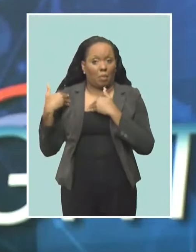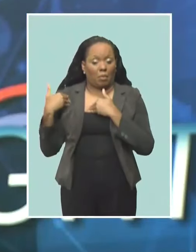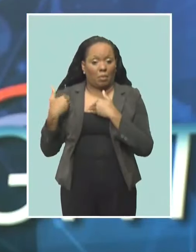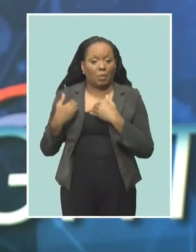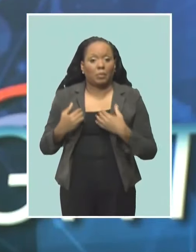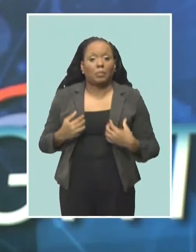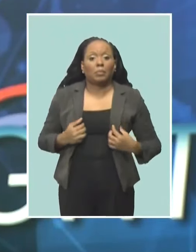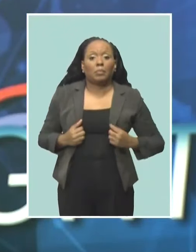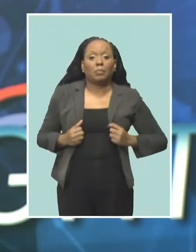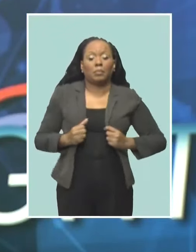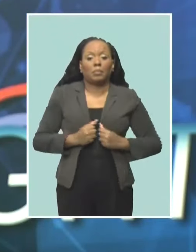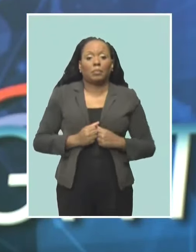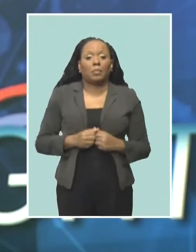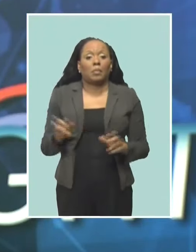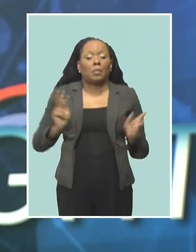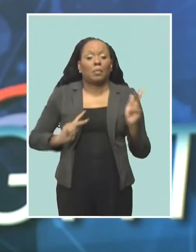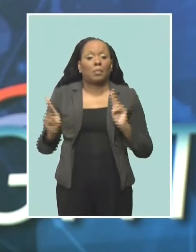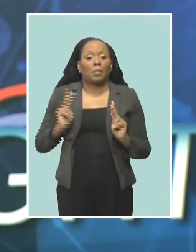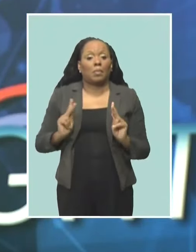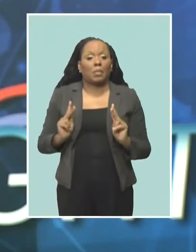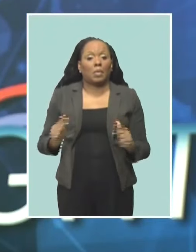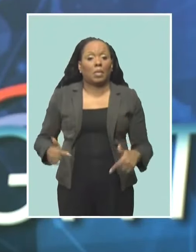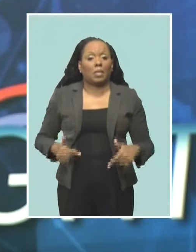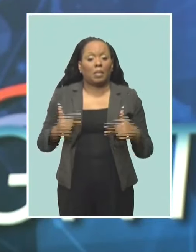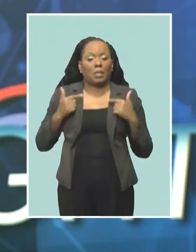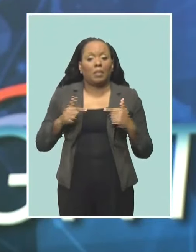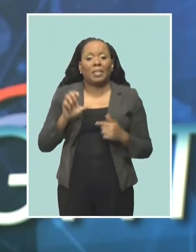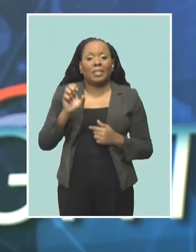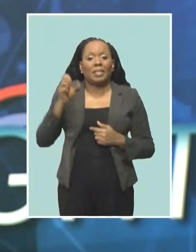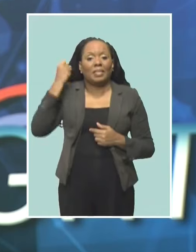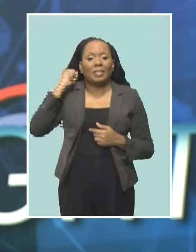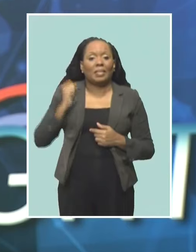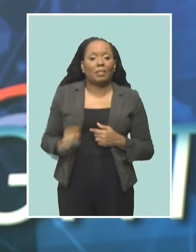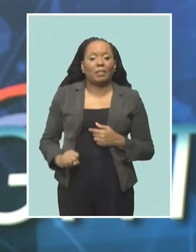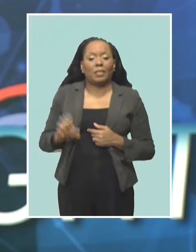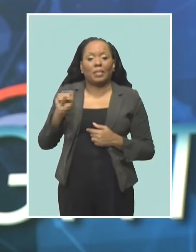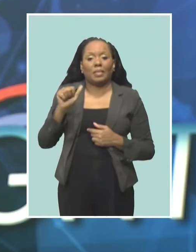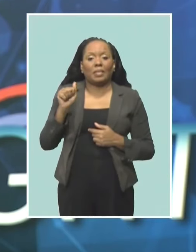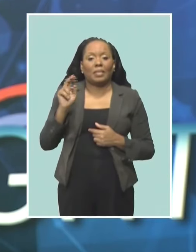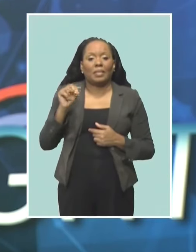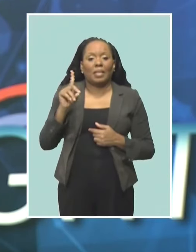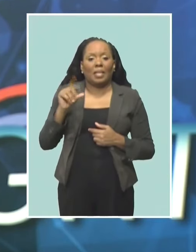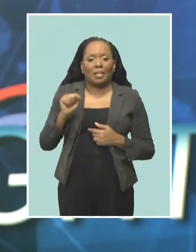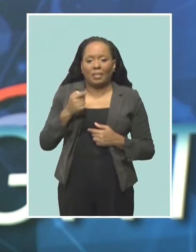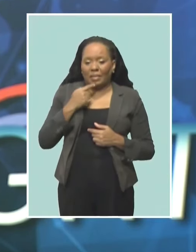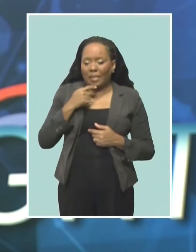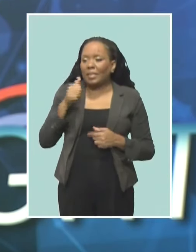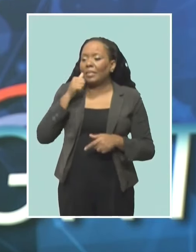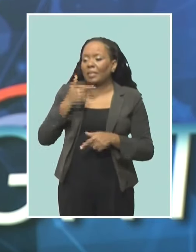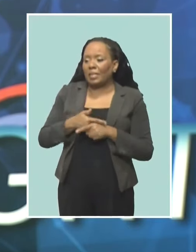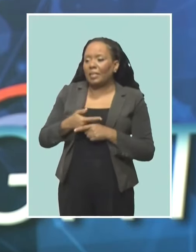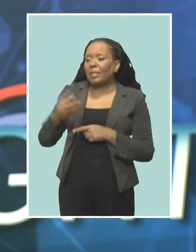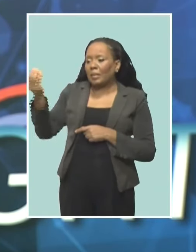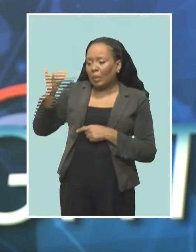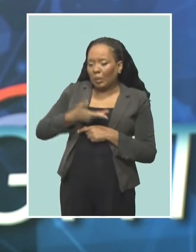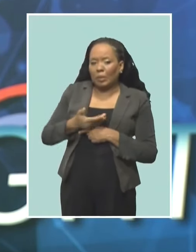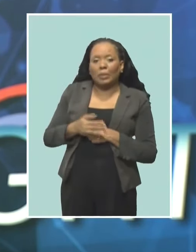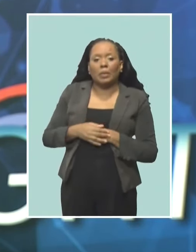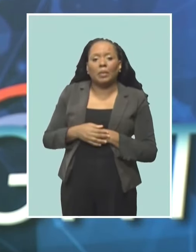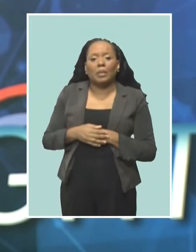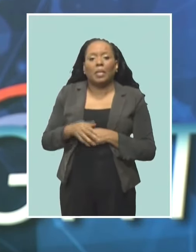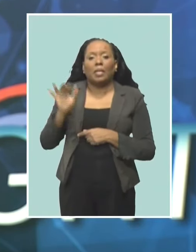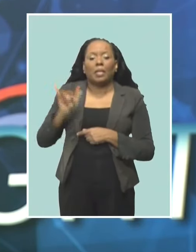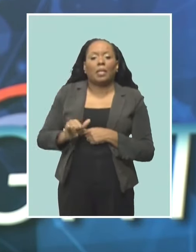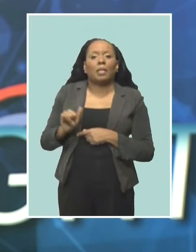A resident in the Silver Sands area, Anthony Williams, says he was told about the development by his sister. He says the